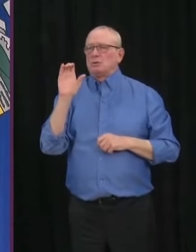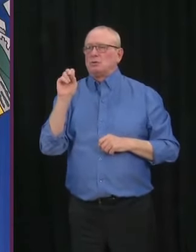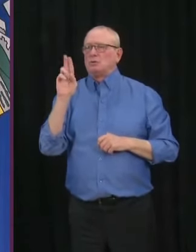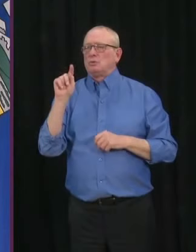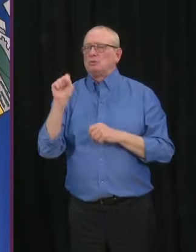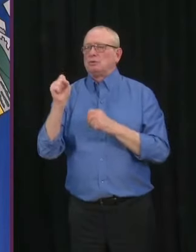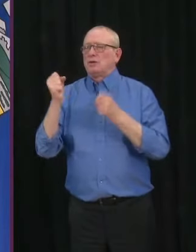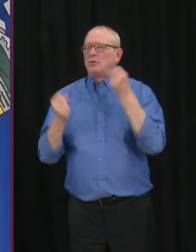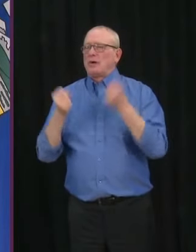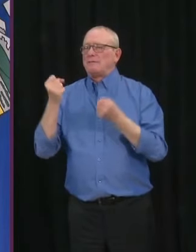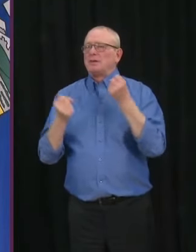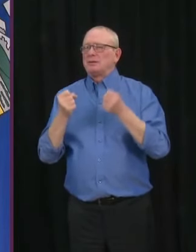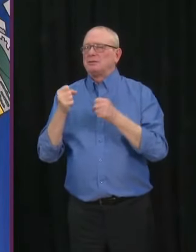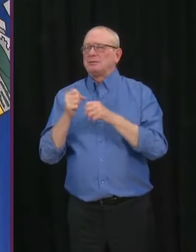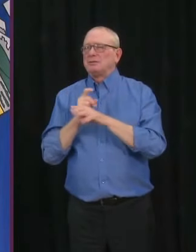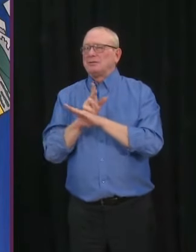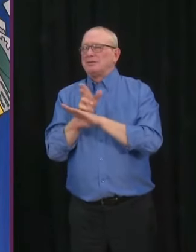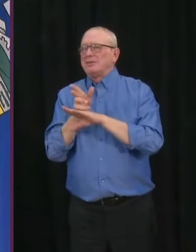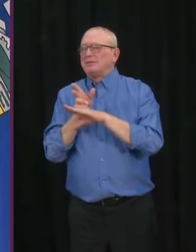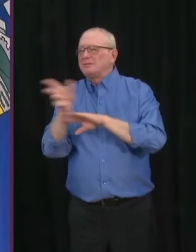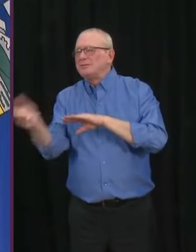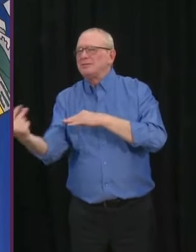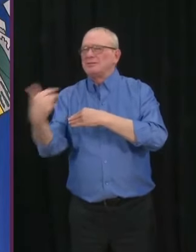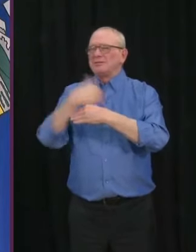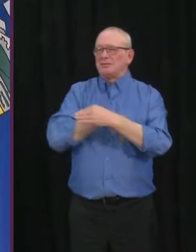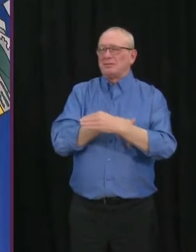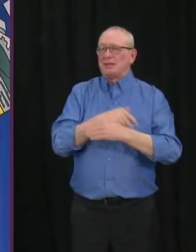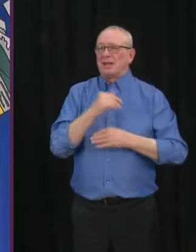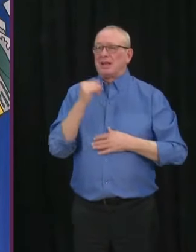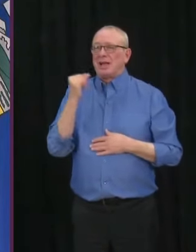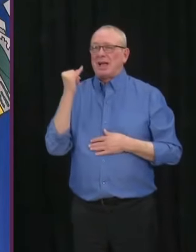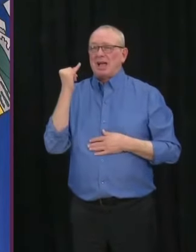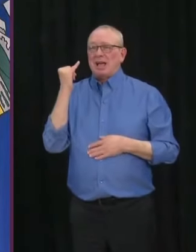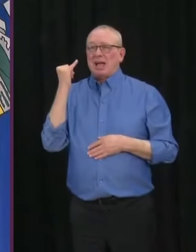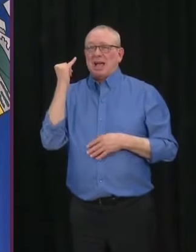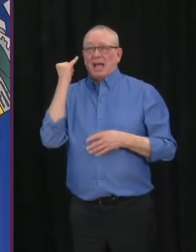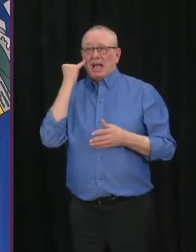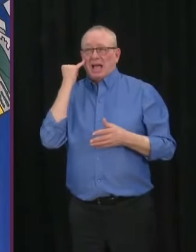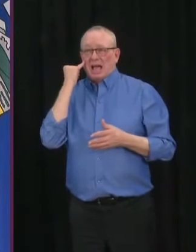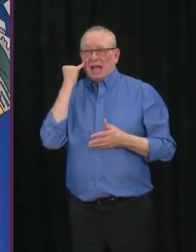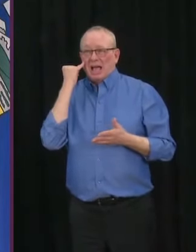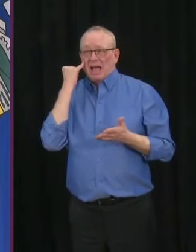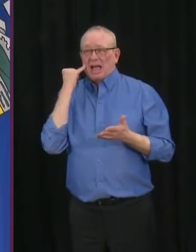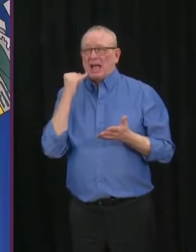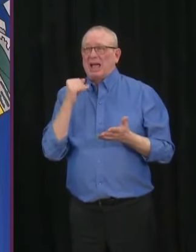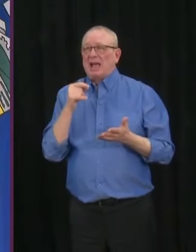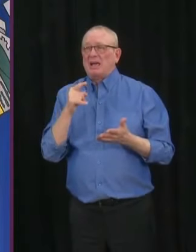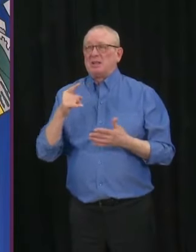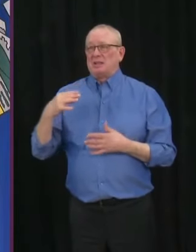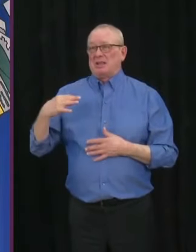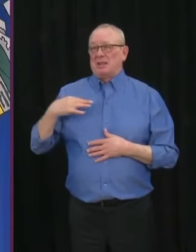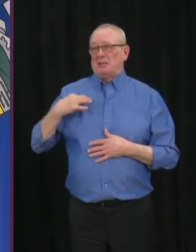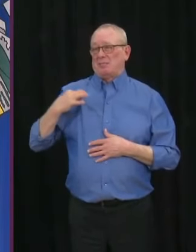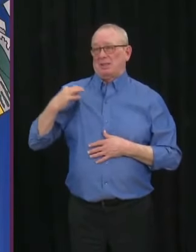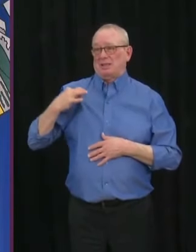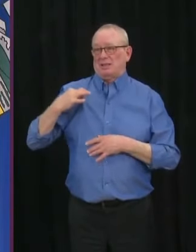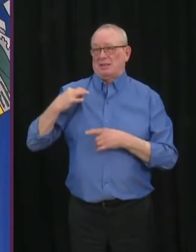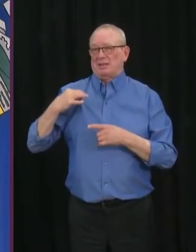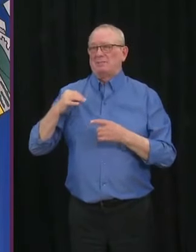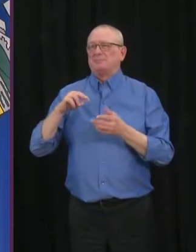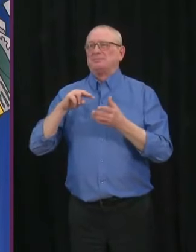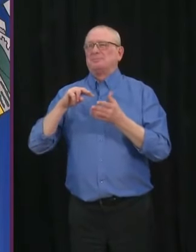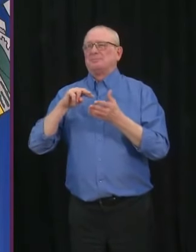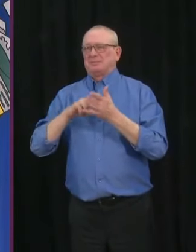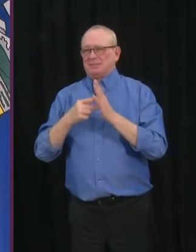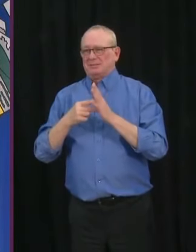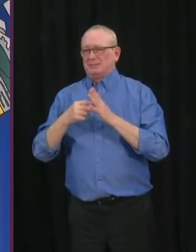up for that border pilot project, if they do sign up, there's a test as they arrive into Alberta